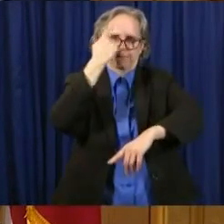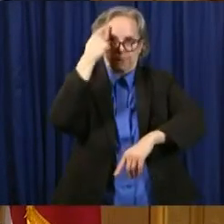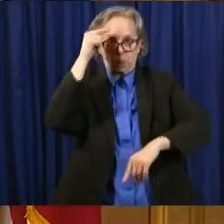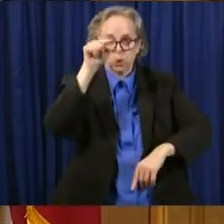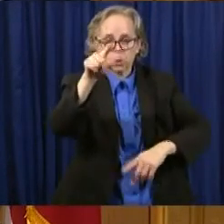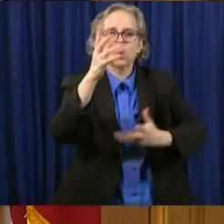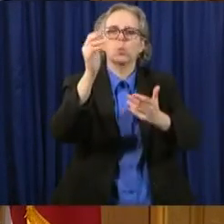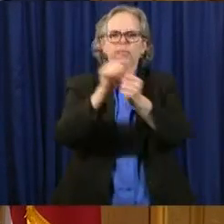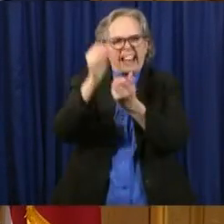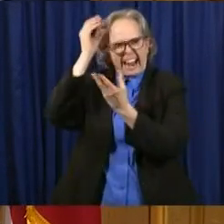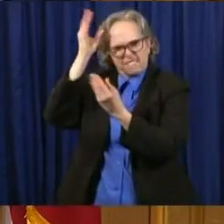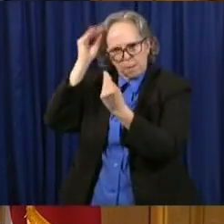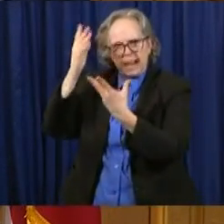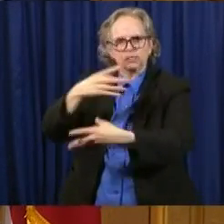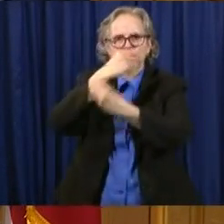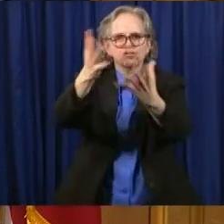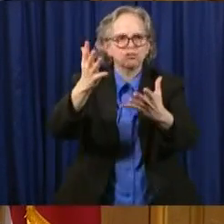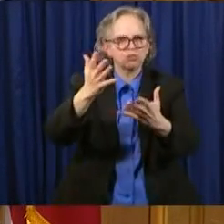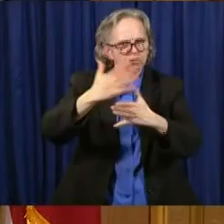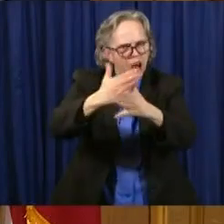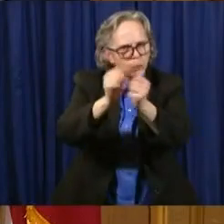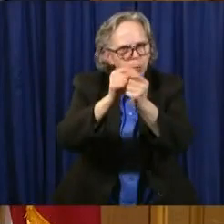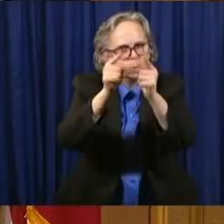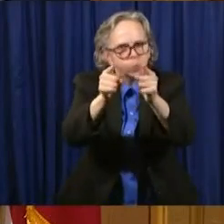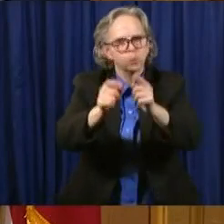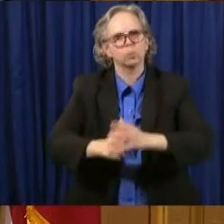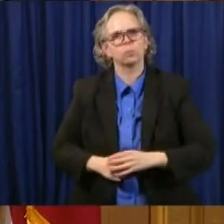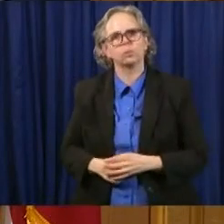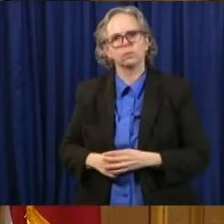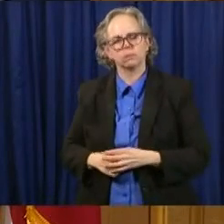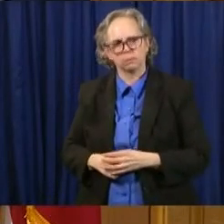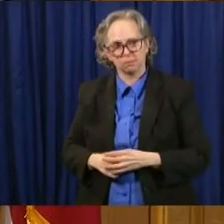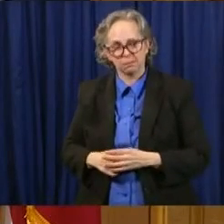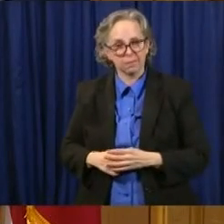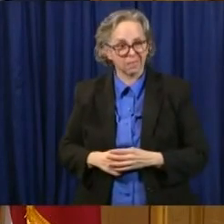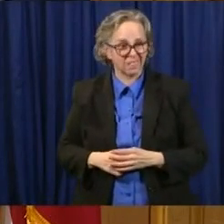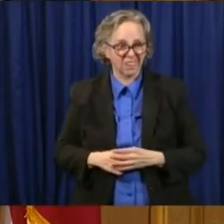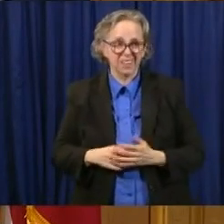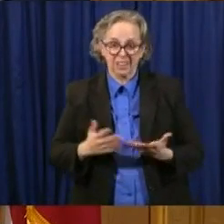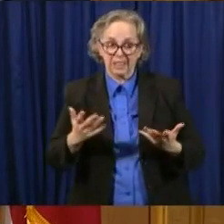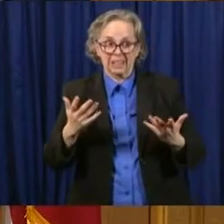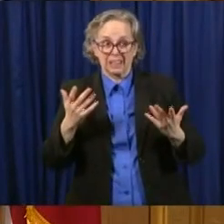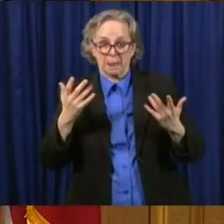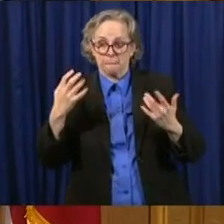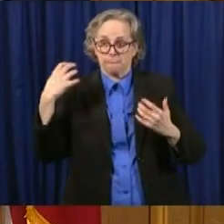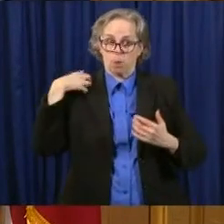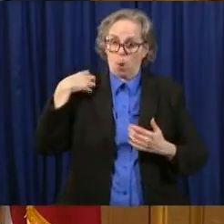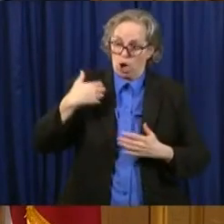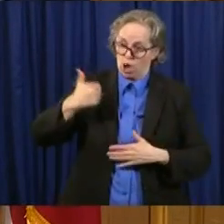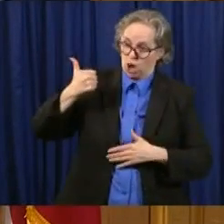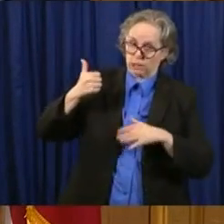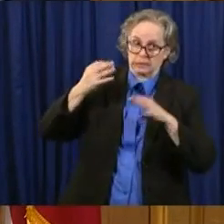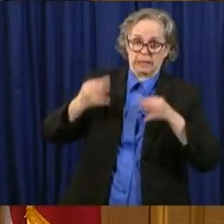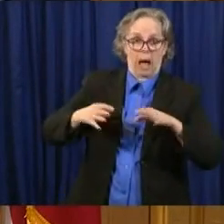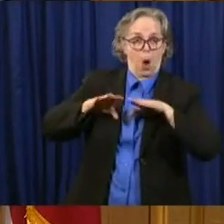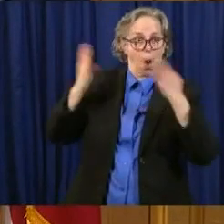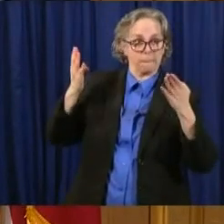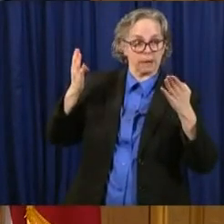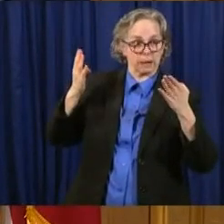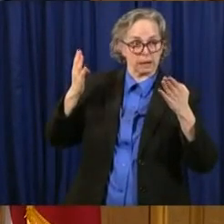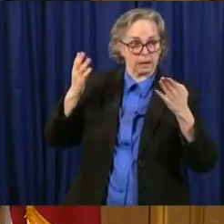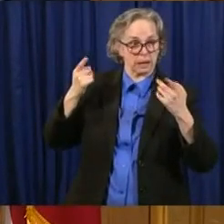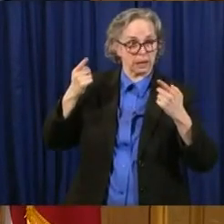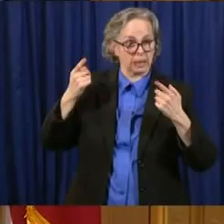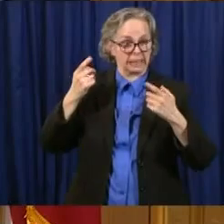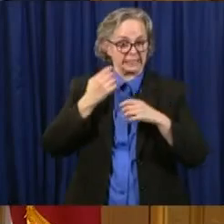is, uh, and make sure that employees, when they go to work, have as safe a place as we can make it and the employer can